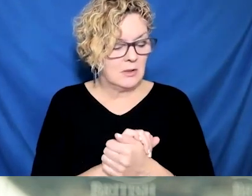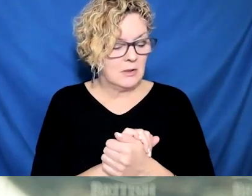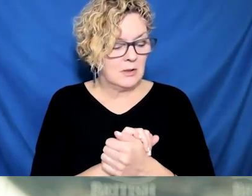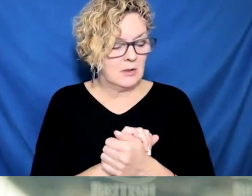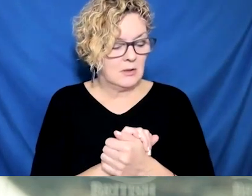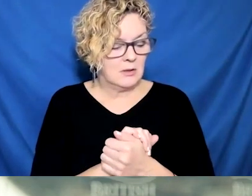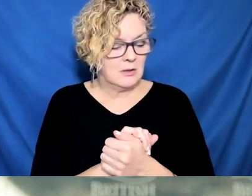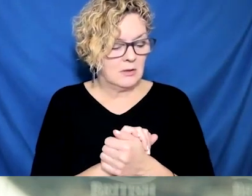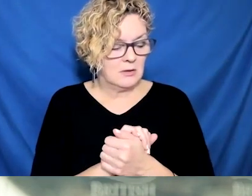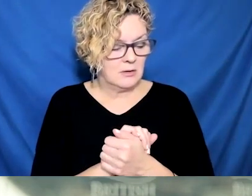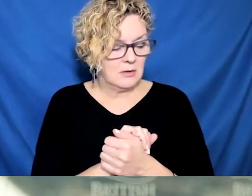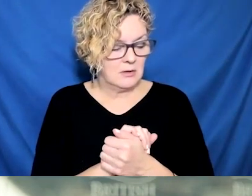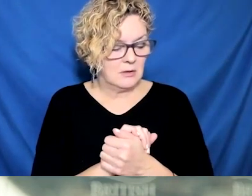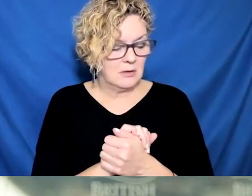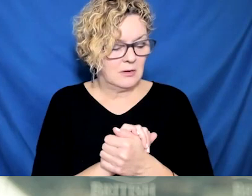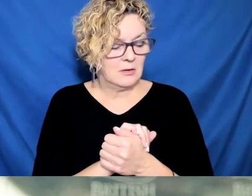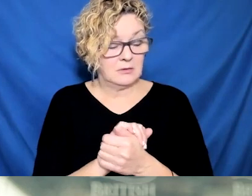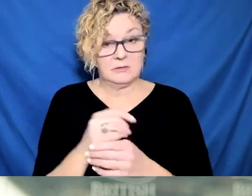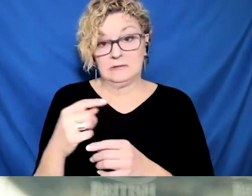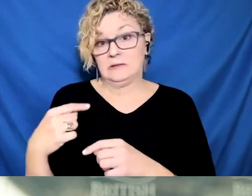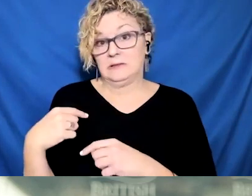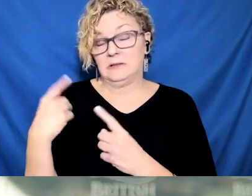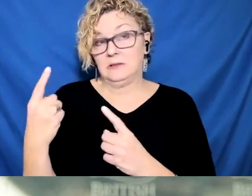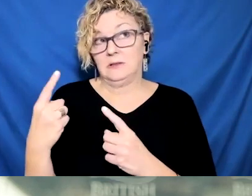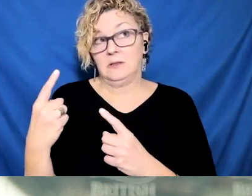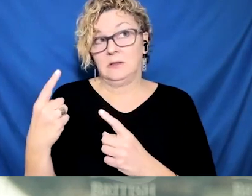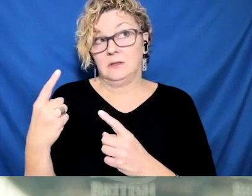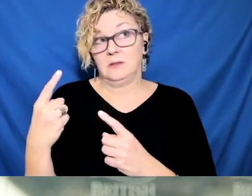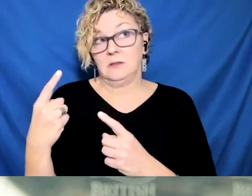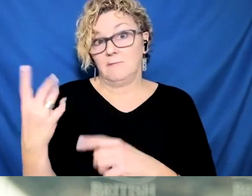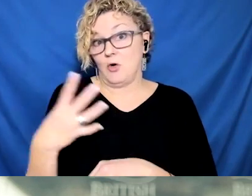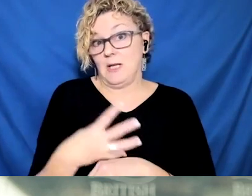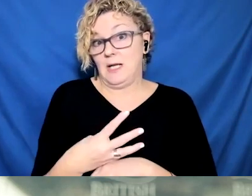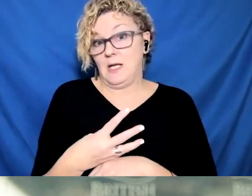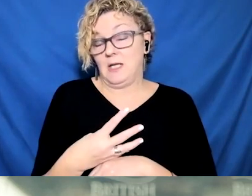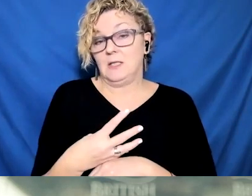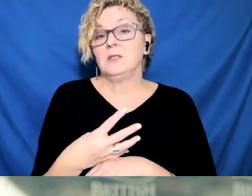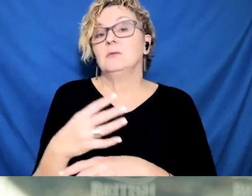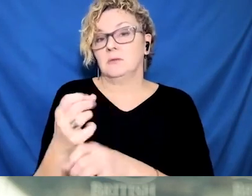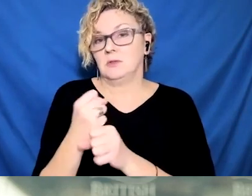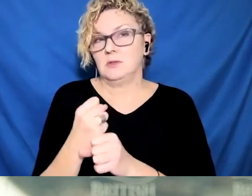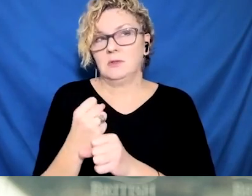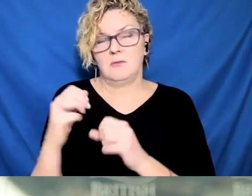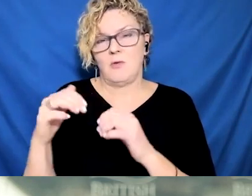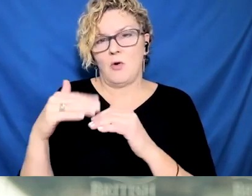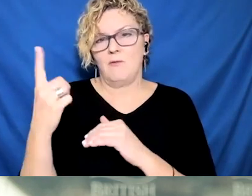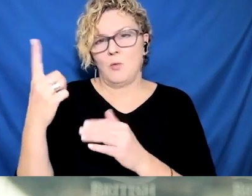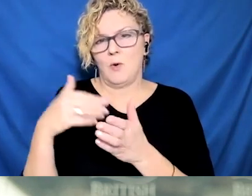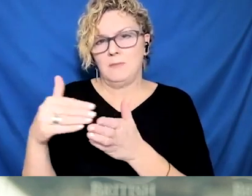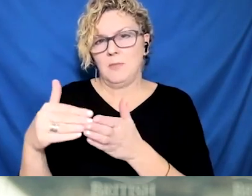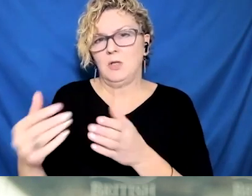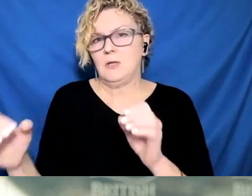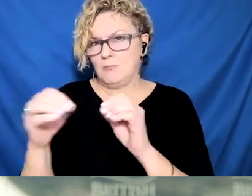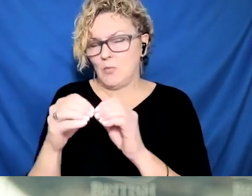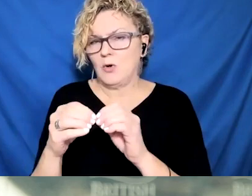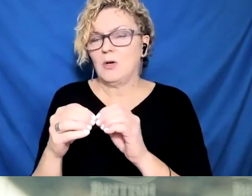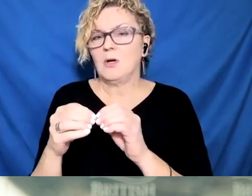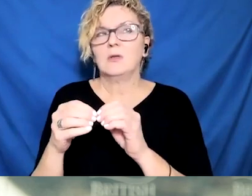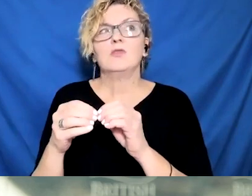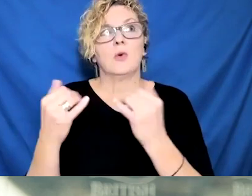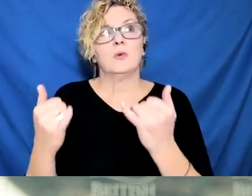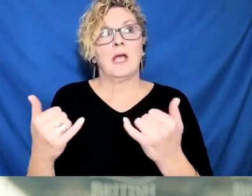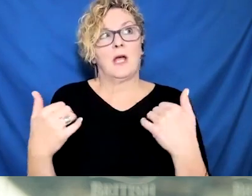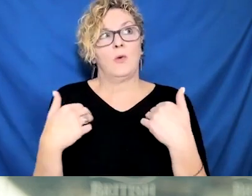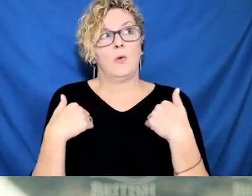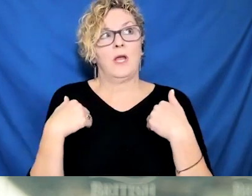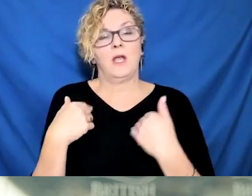supply arriving in the next few days will be allocated in the days ahead to long-term care, acute care hospitals for staff, testing sites, businesses, K